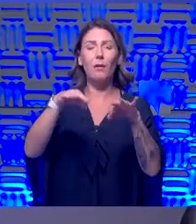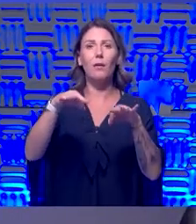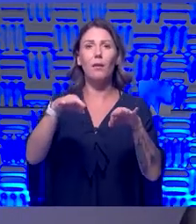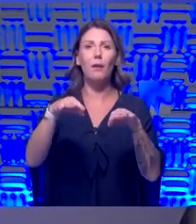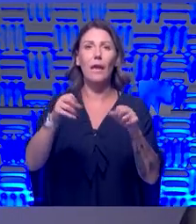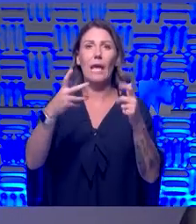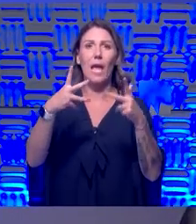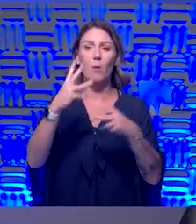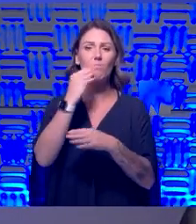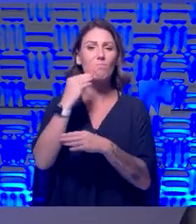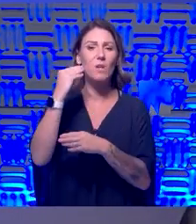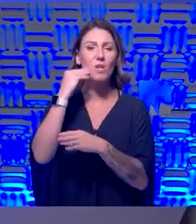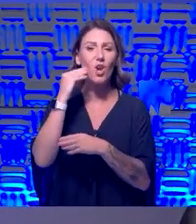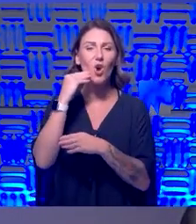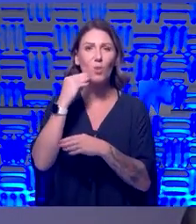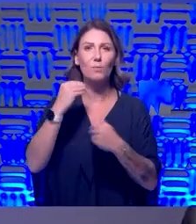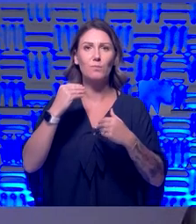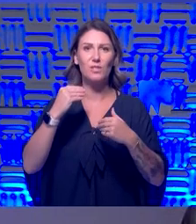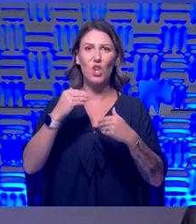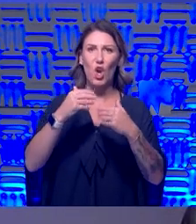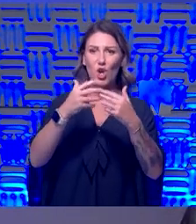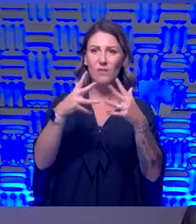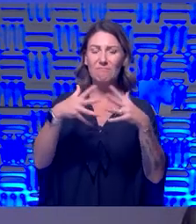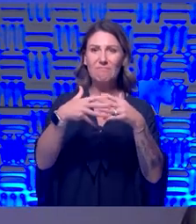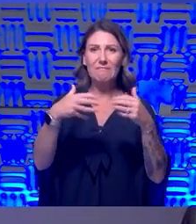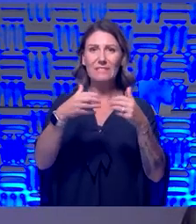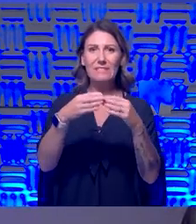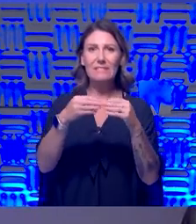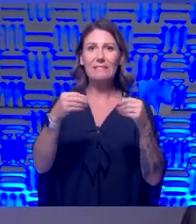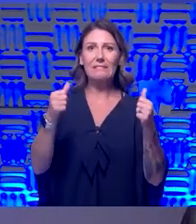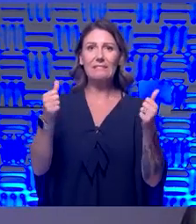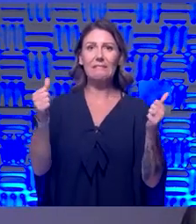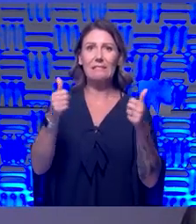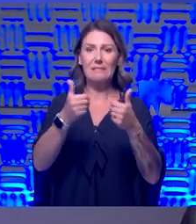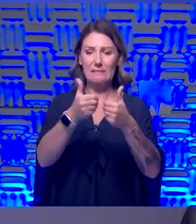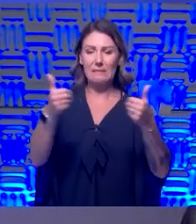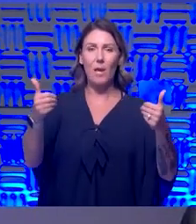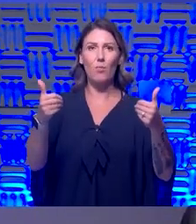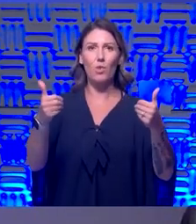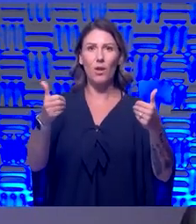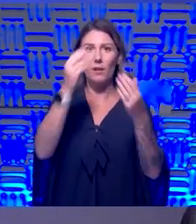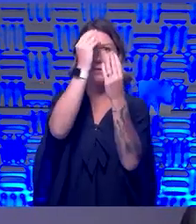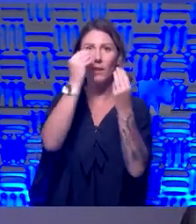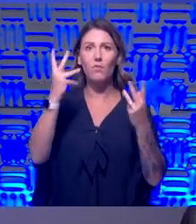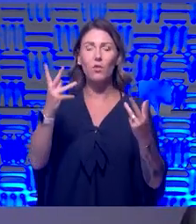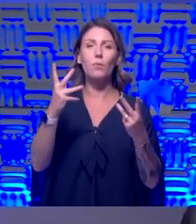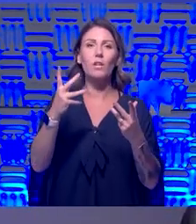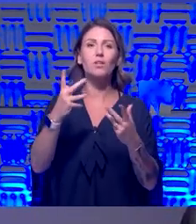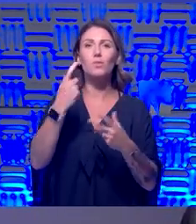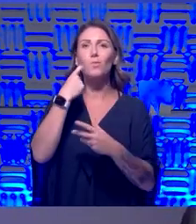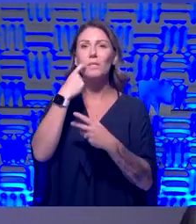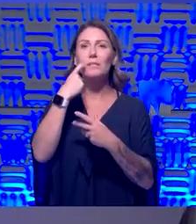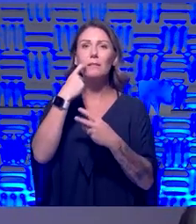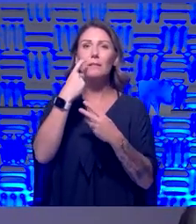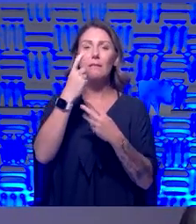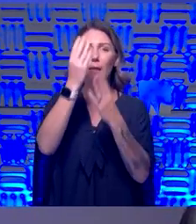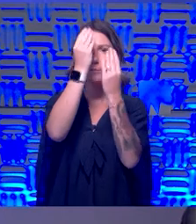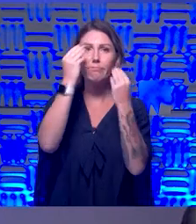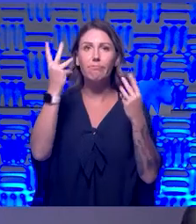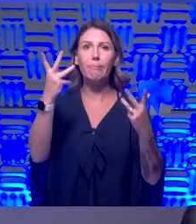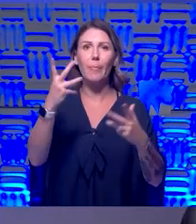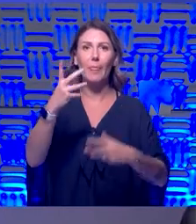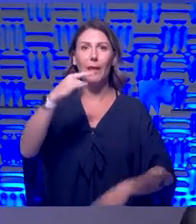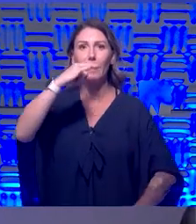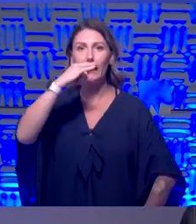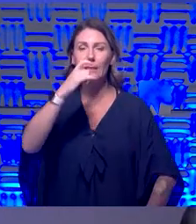pulled in different directions because, you know, the information that came out recently about, uh, you know, that the kids don't seem to really